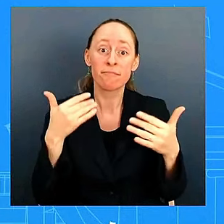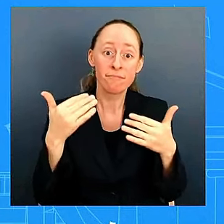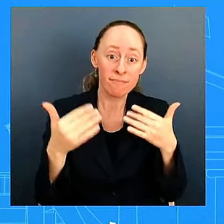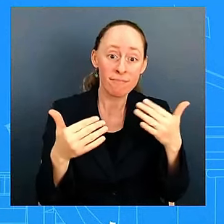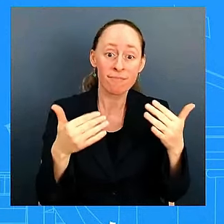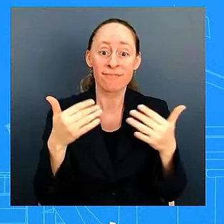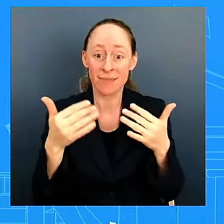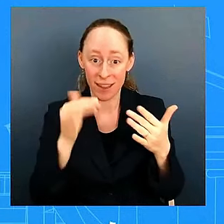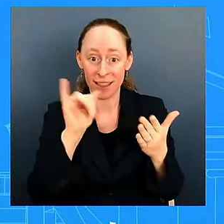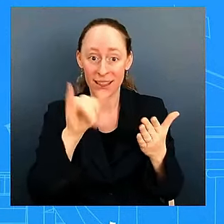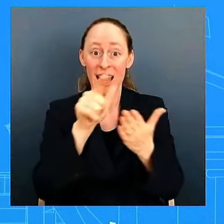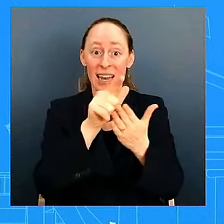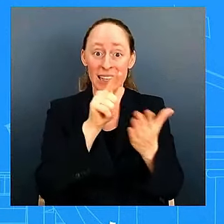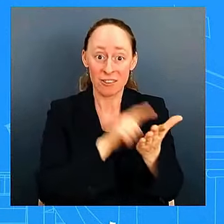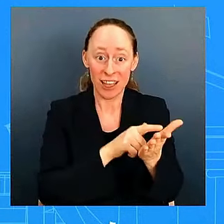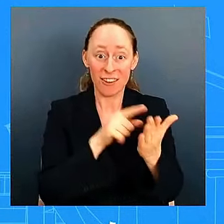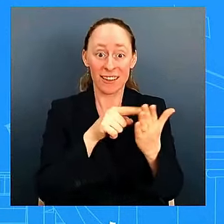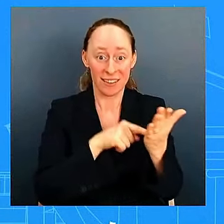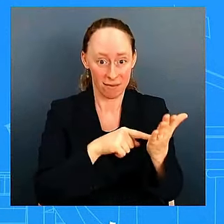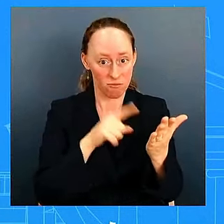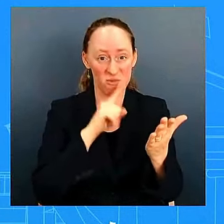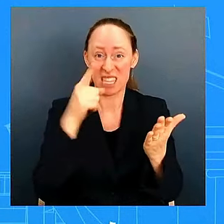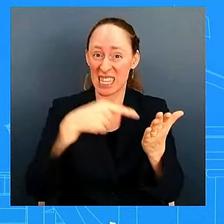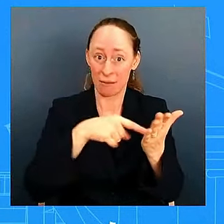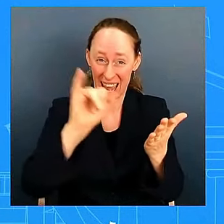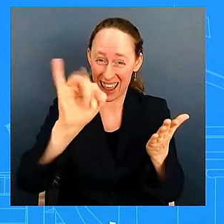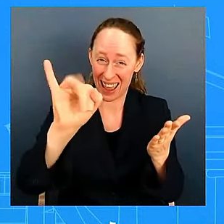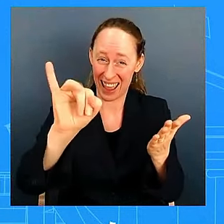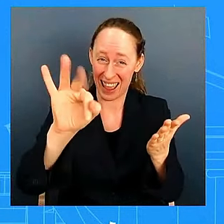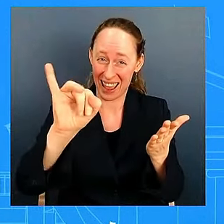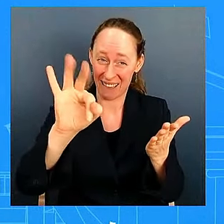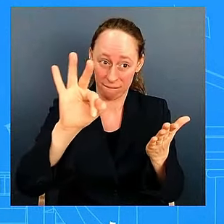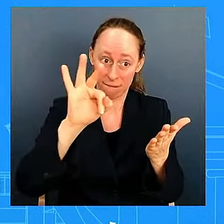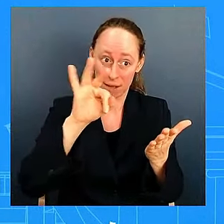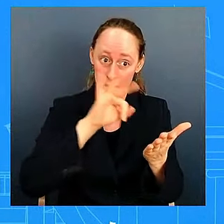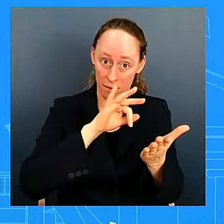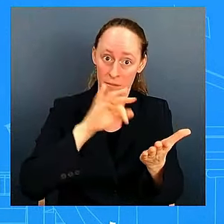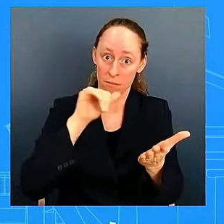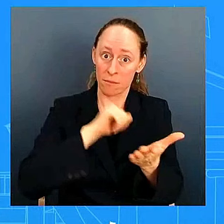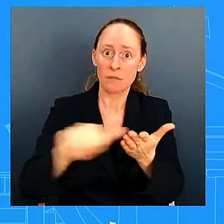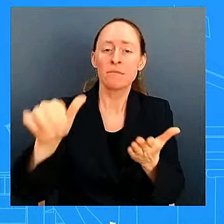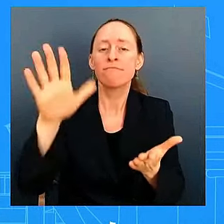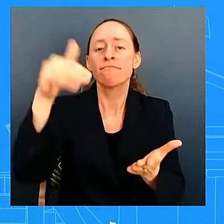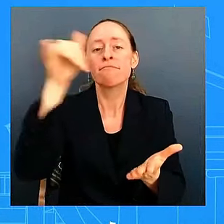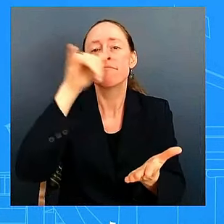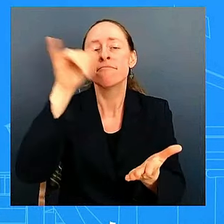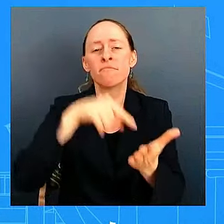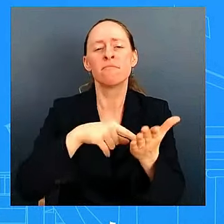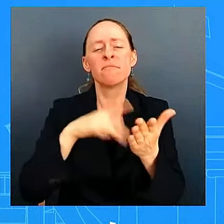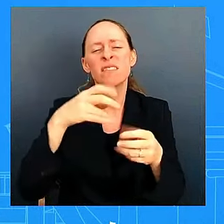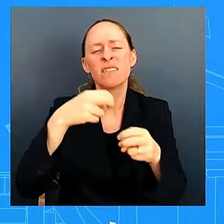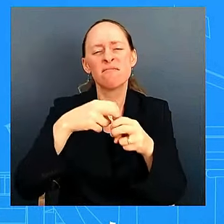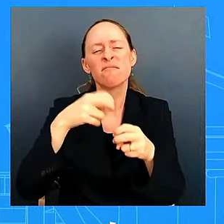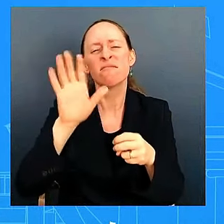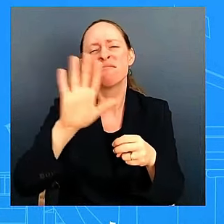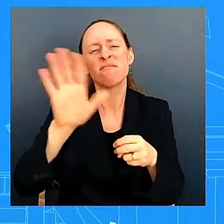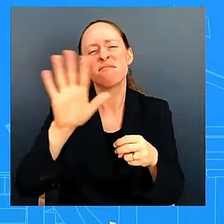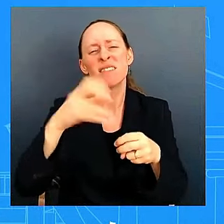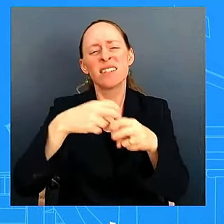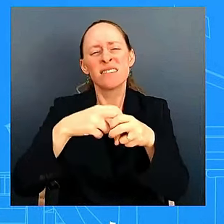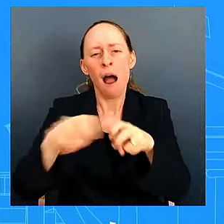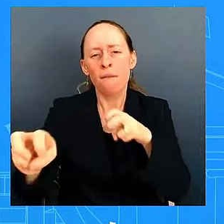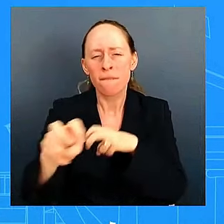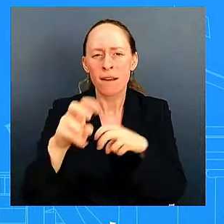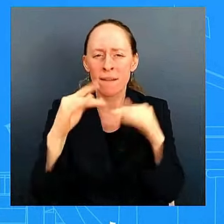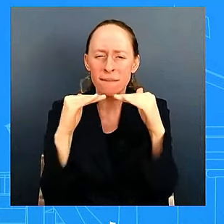would have been the toughest and fairest uh fairest immigration law that we have seen in some time uh and it would have started the process of fixing a